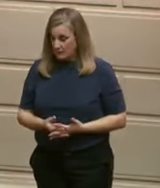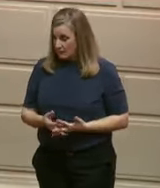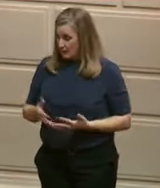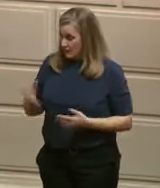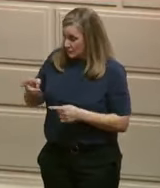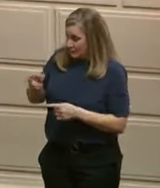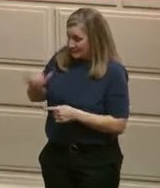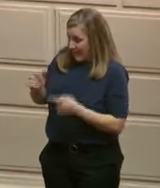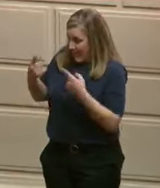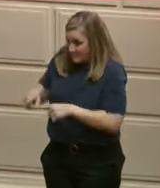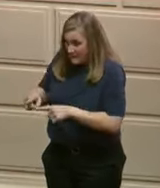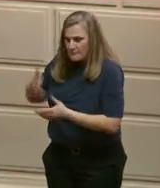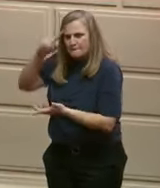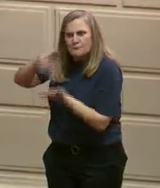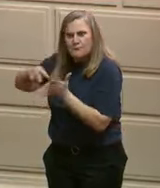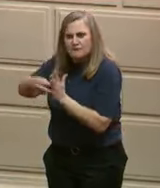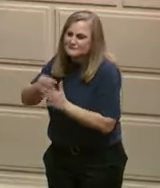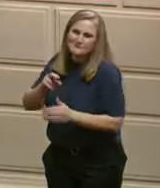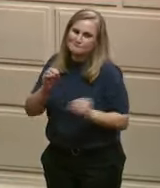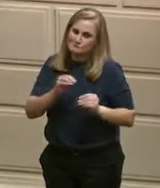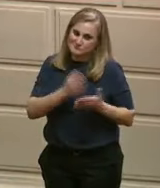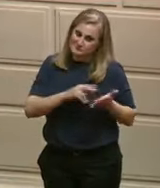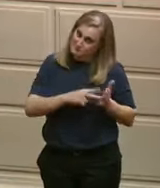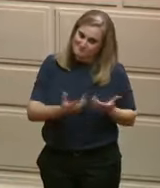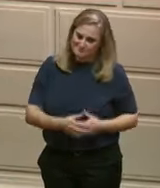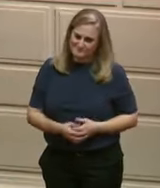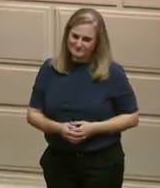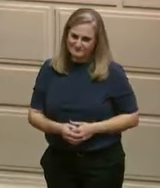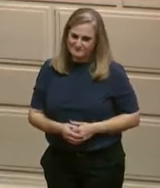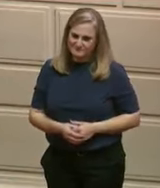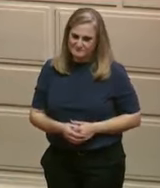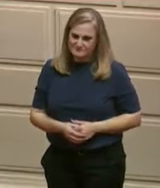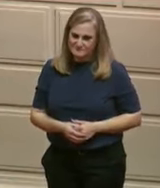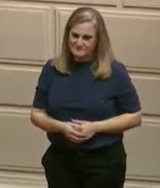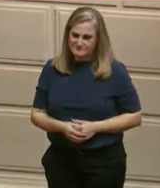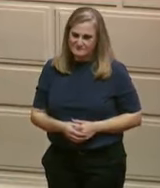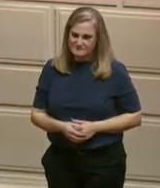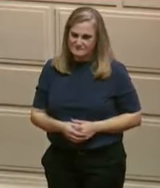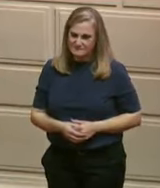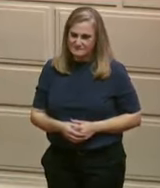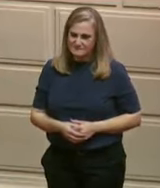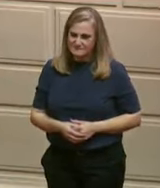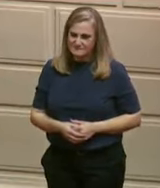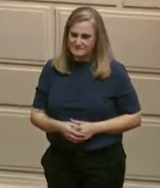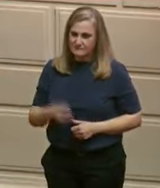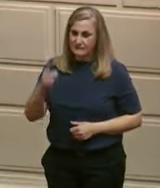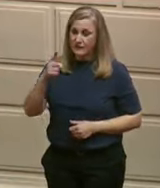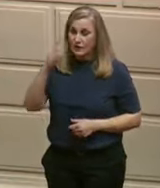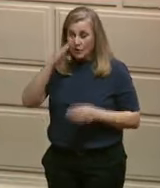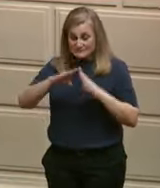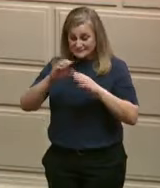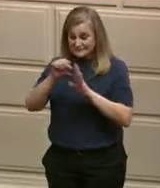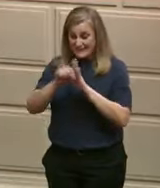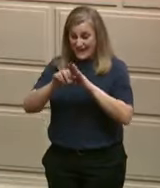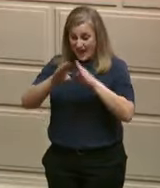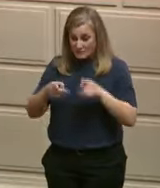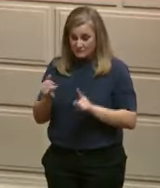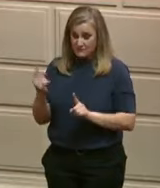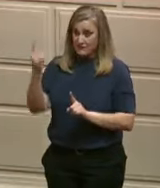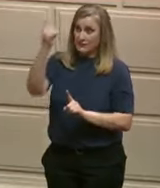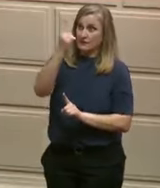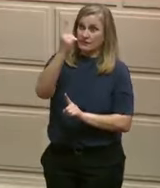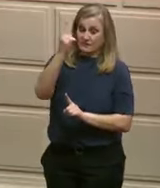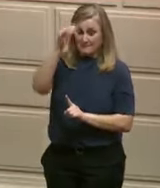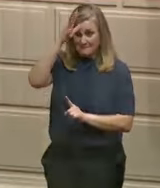top of the state house to undergo an historic repair and preservation effort. This was the first time in nearly 50 years.